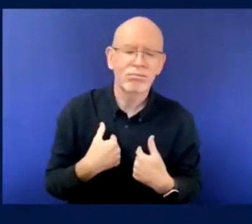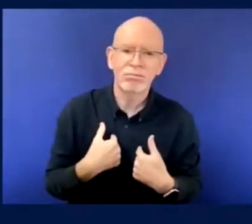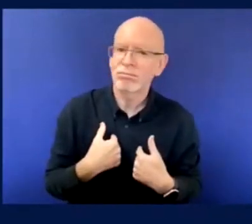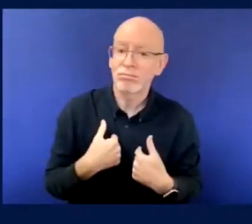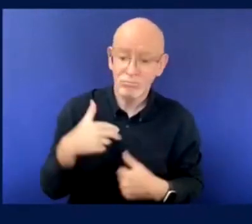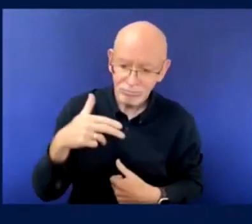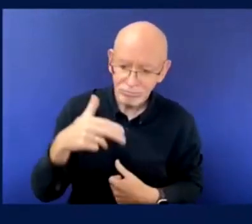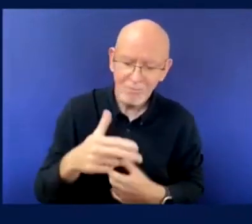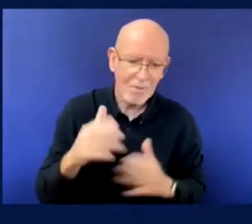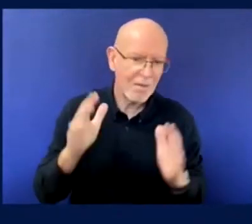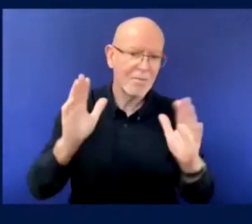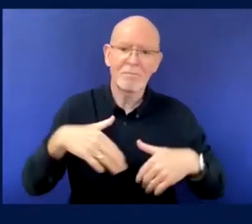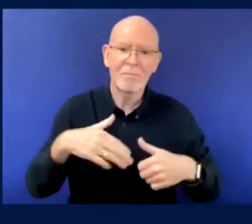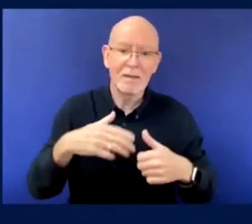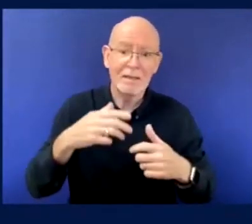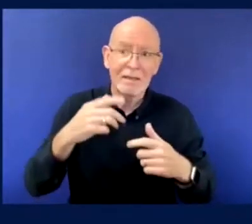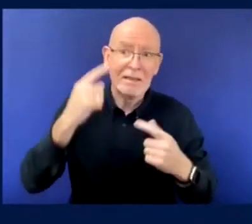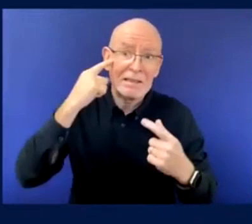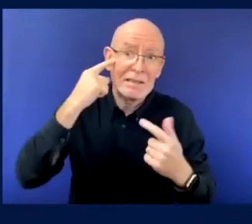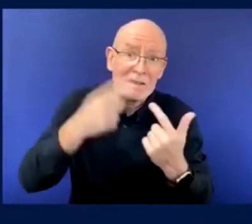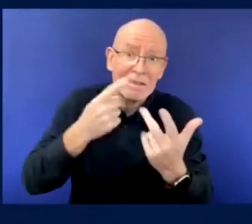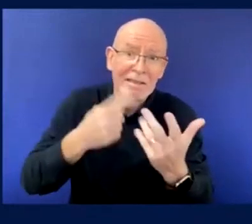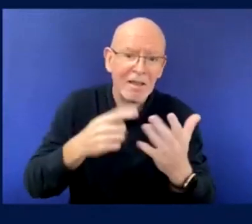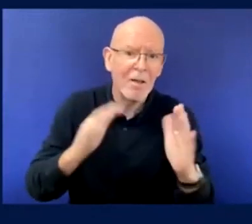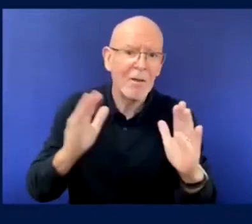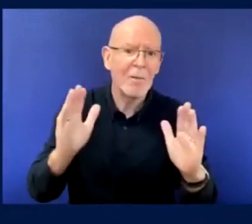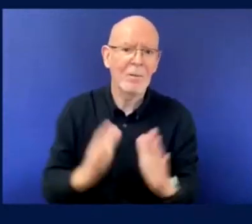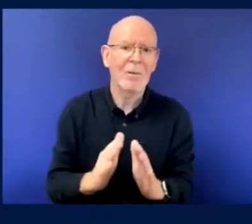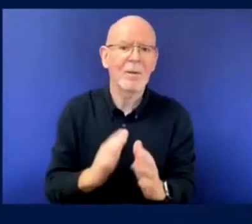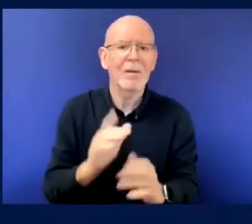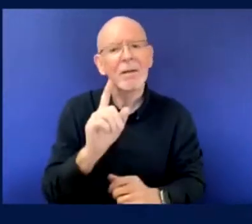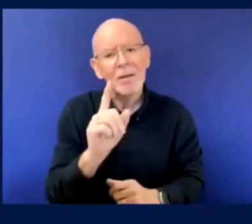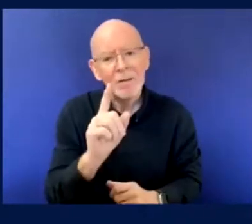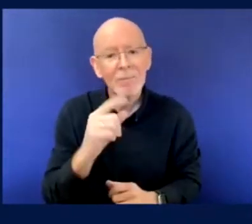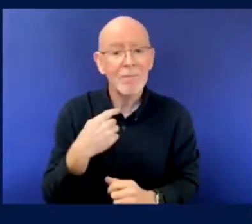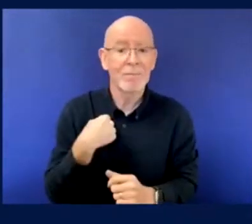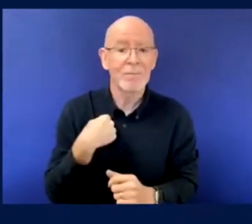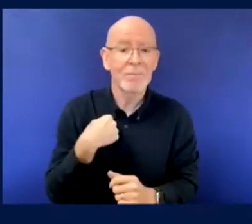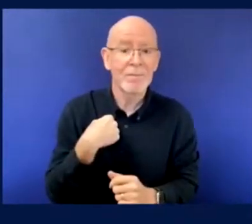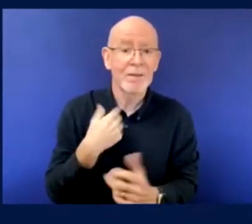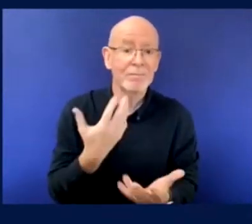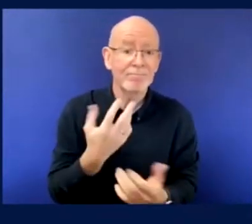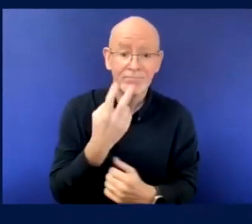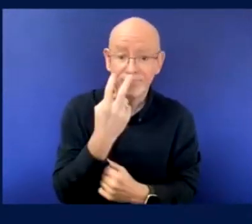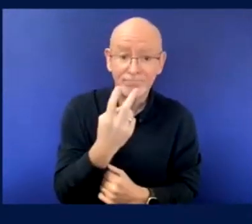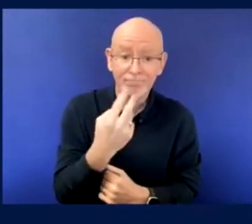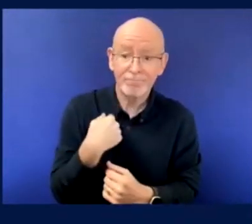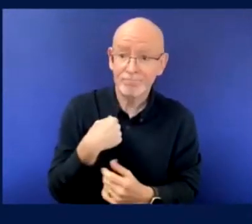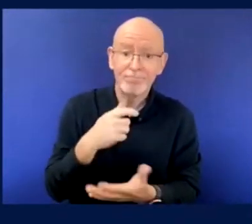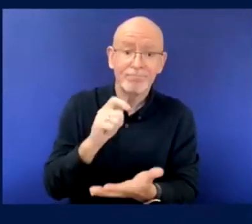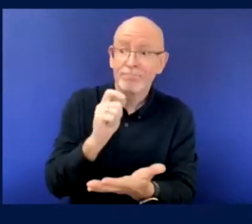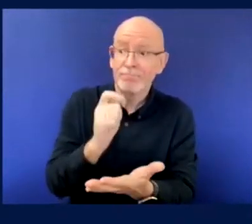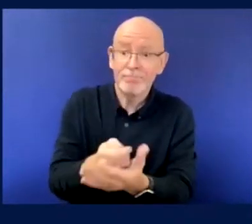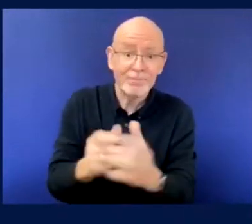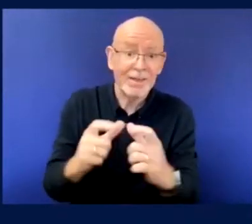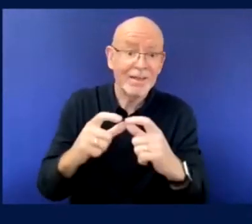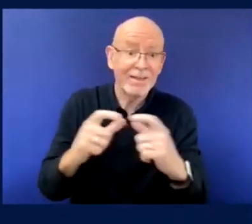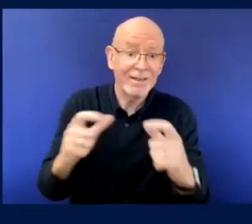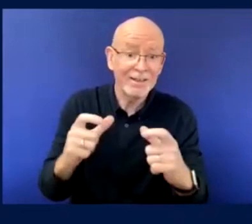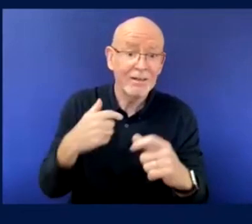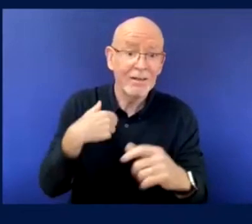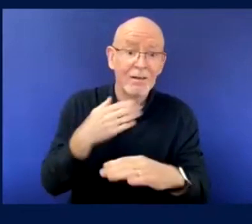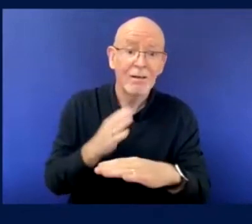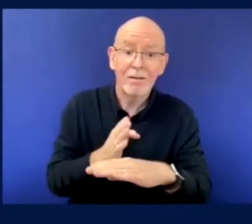And it's very, it's more much fun that I can stand now in the array sector and not need to use the reshare